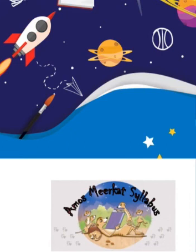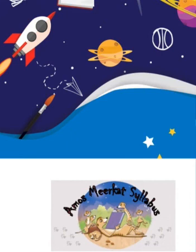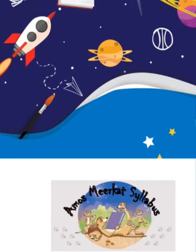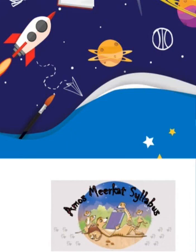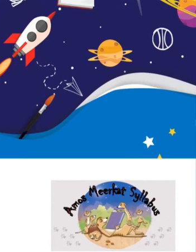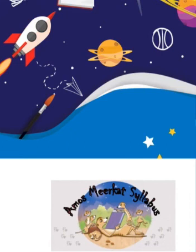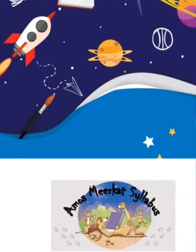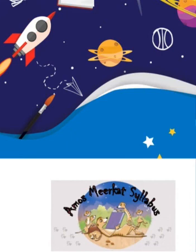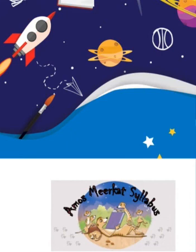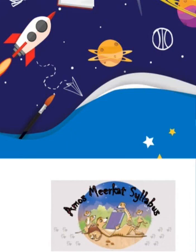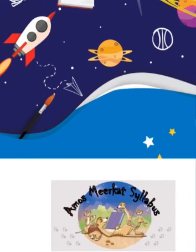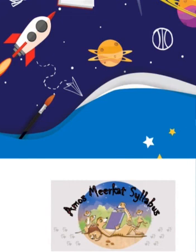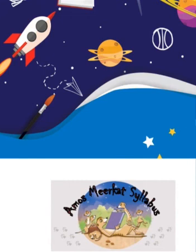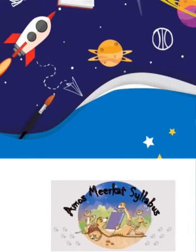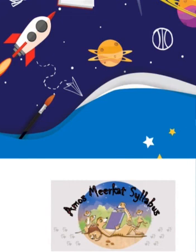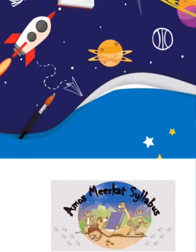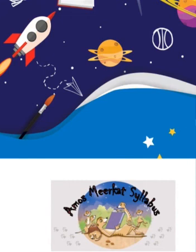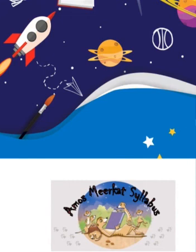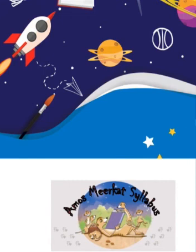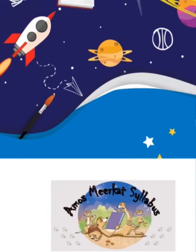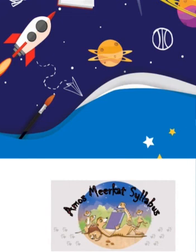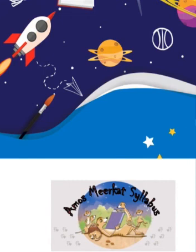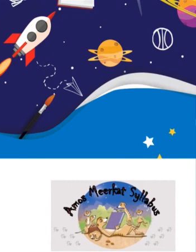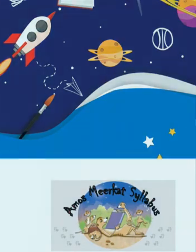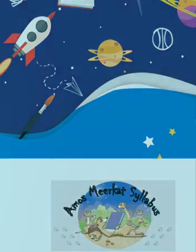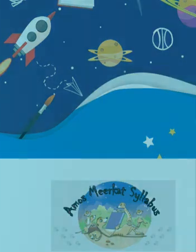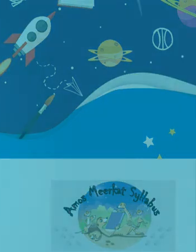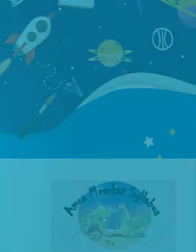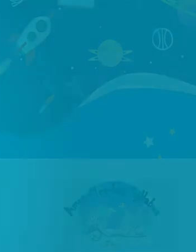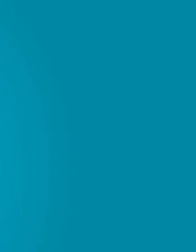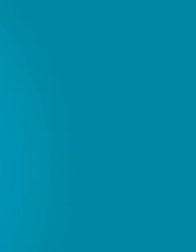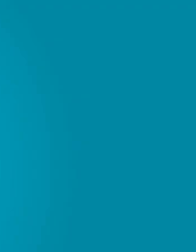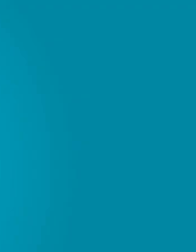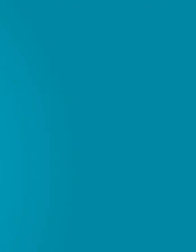Child, MyZone Online School and Amos Mirkett Syllabus. We'll